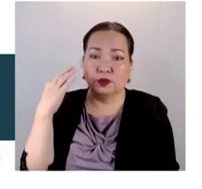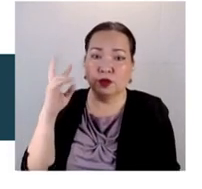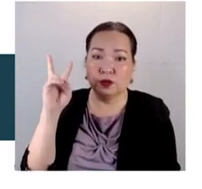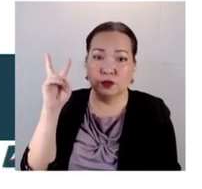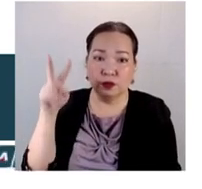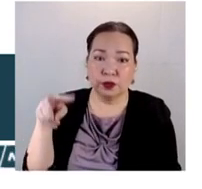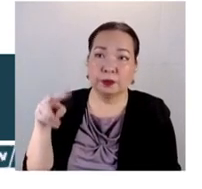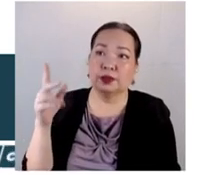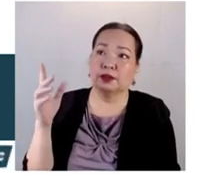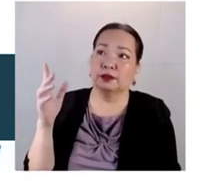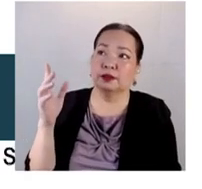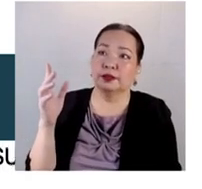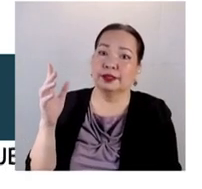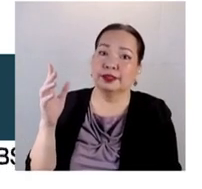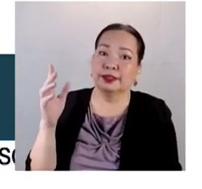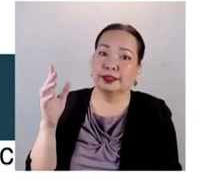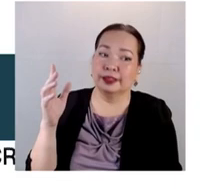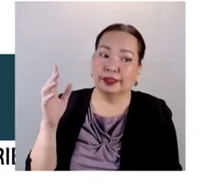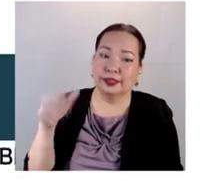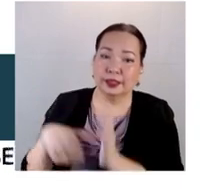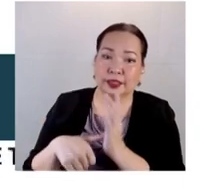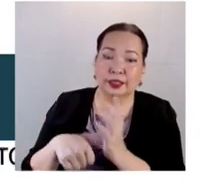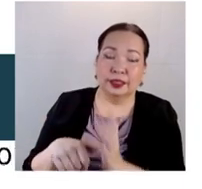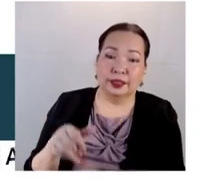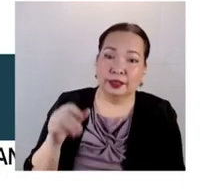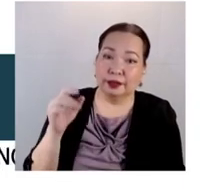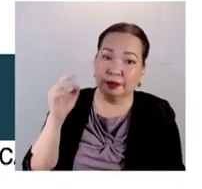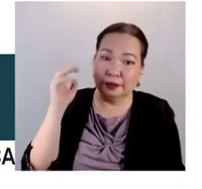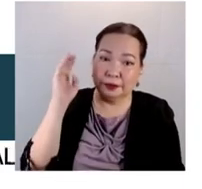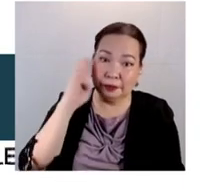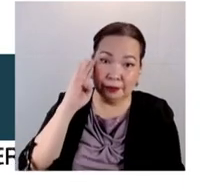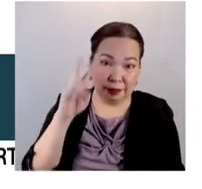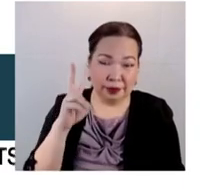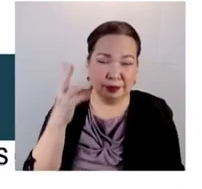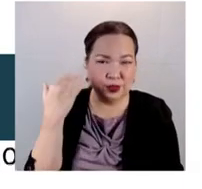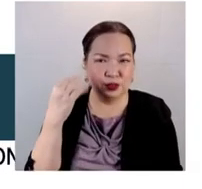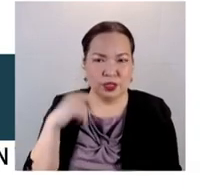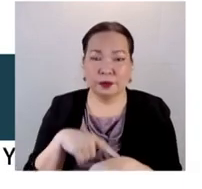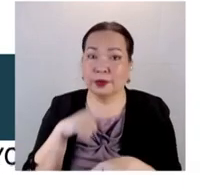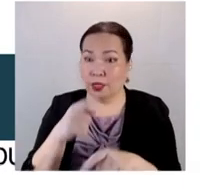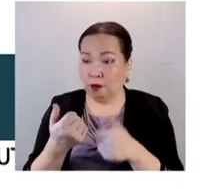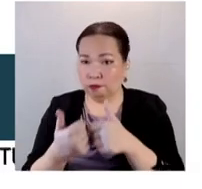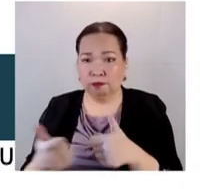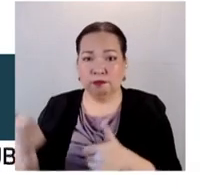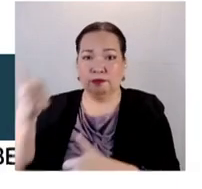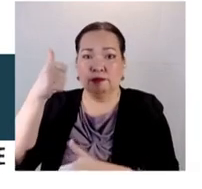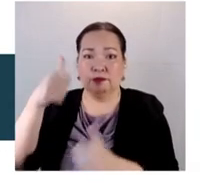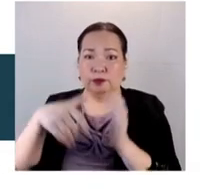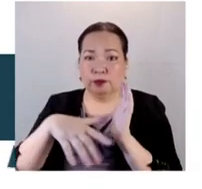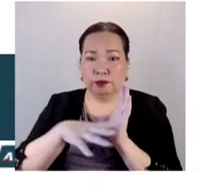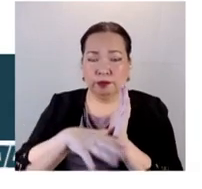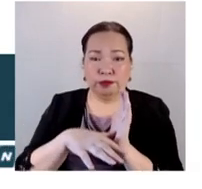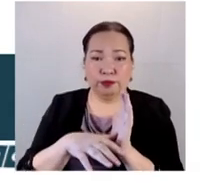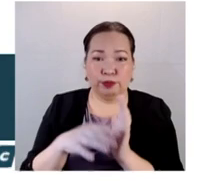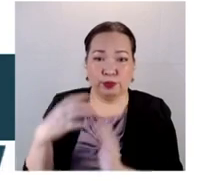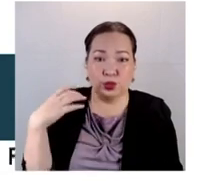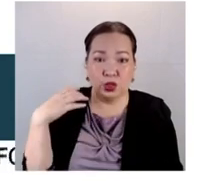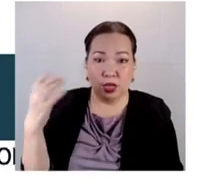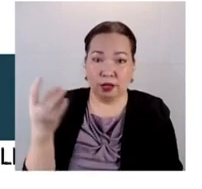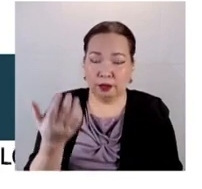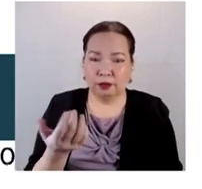you're Comelec Chairman, will you see to it that the relationship the Comelec has with Smartmatic is